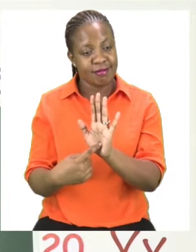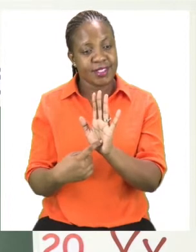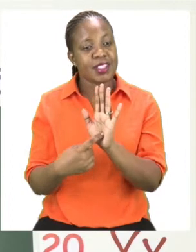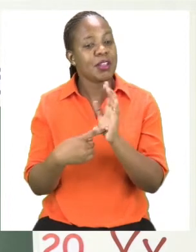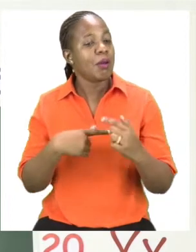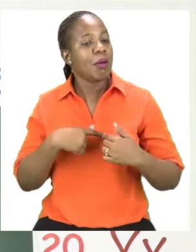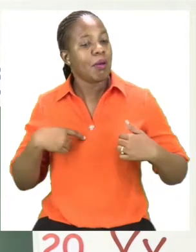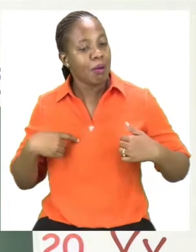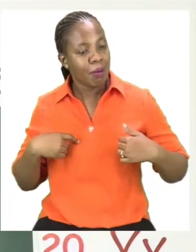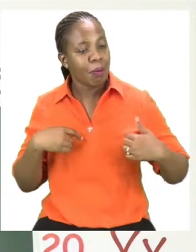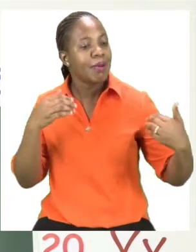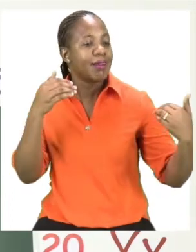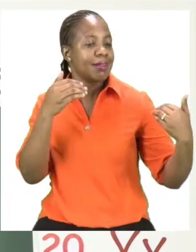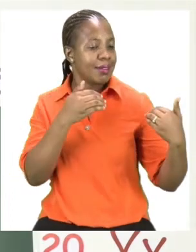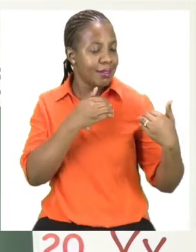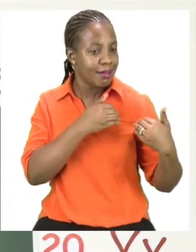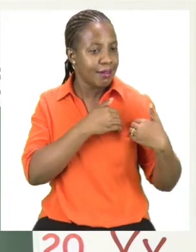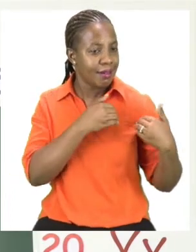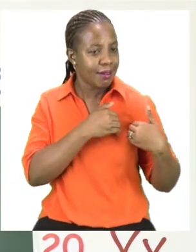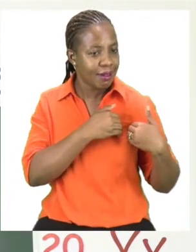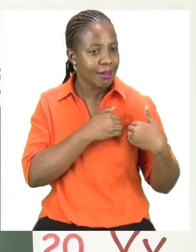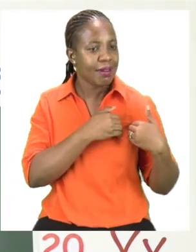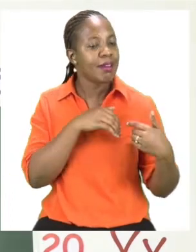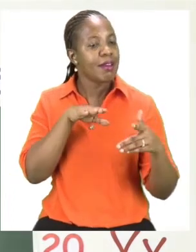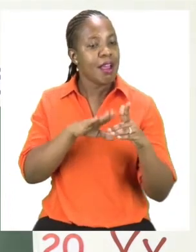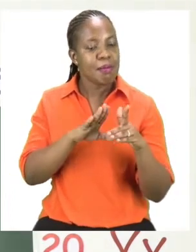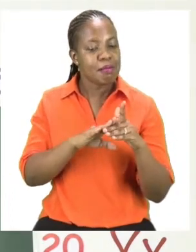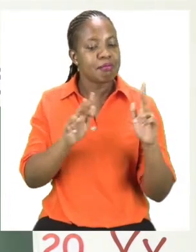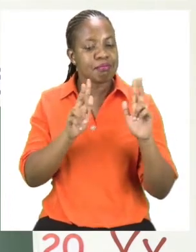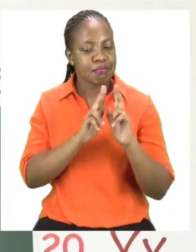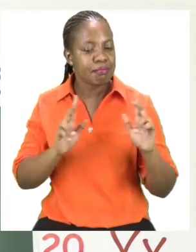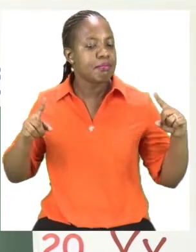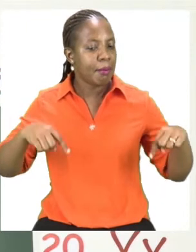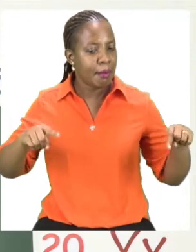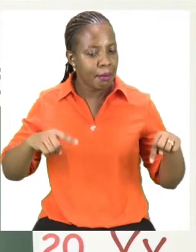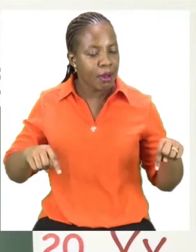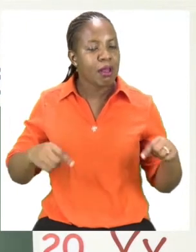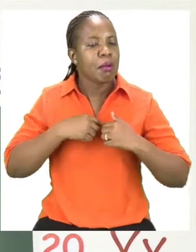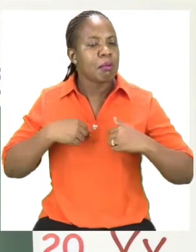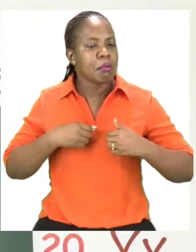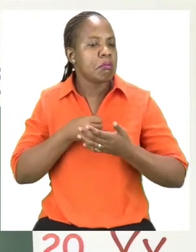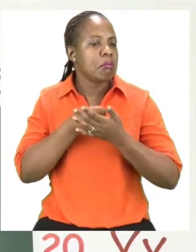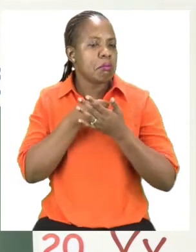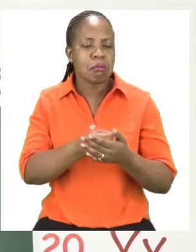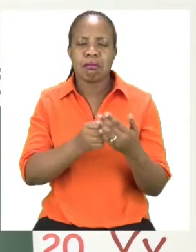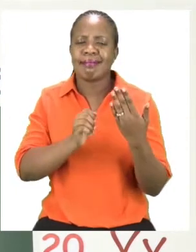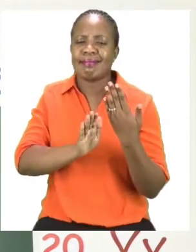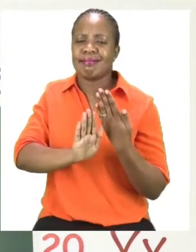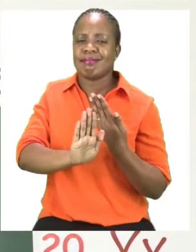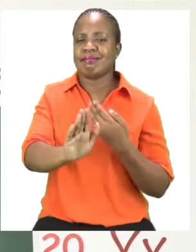people around you as well as how much you are trying to stay far away from coronavirus.